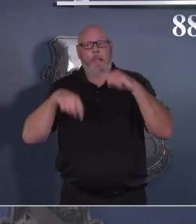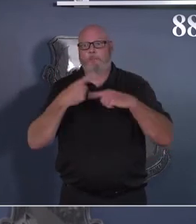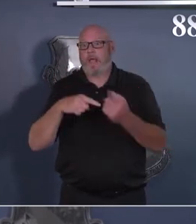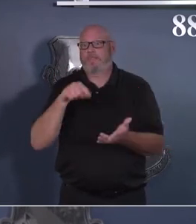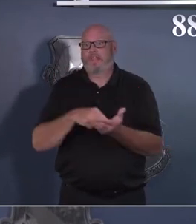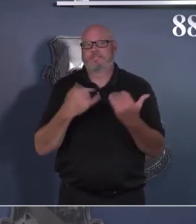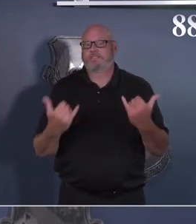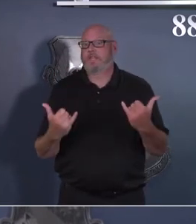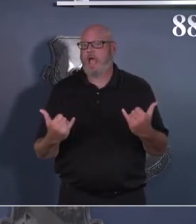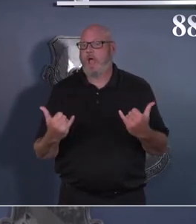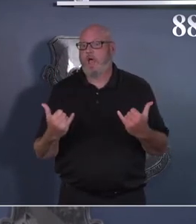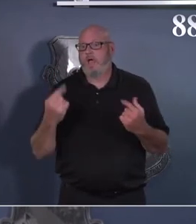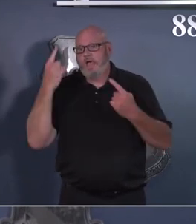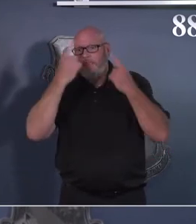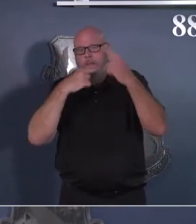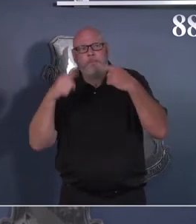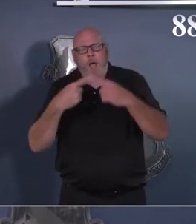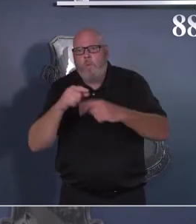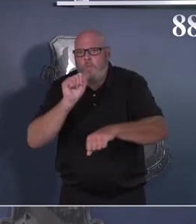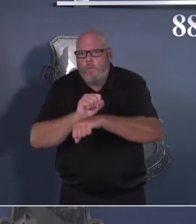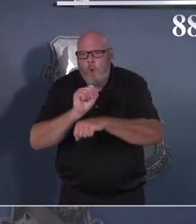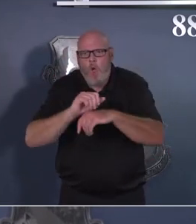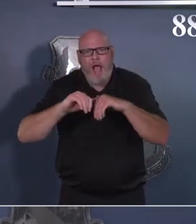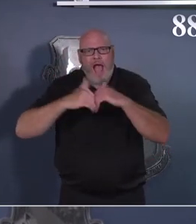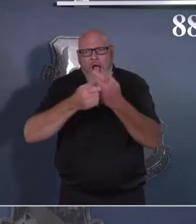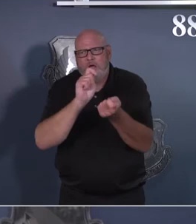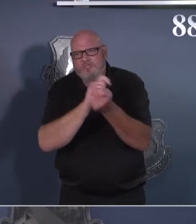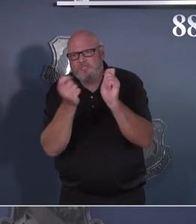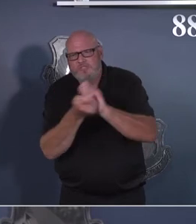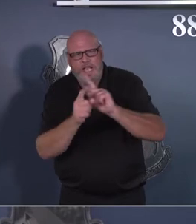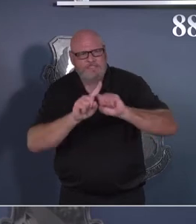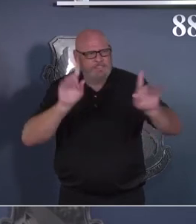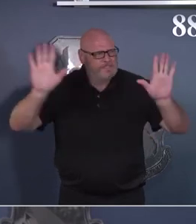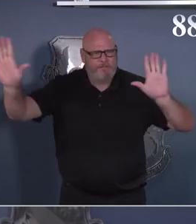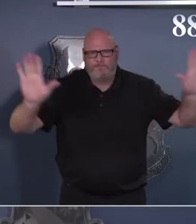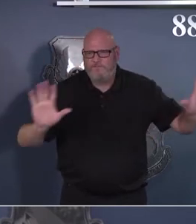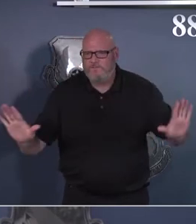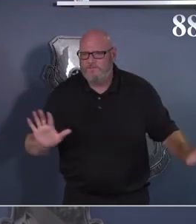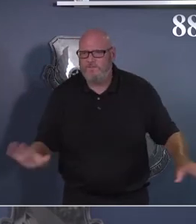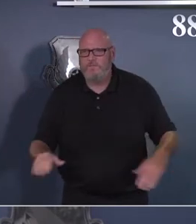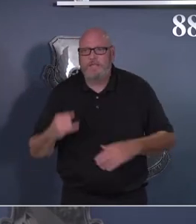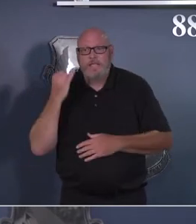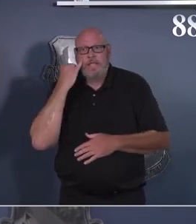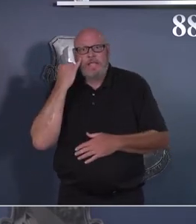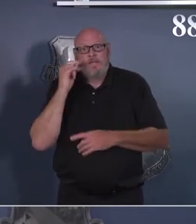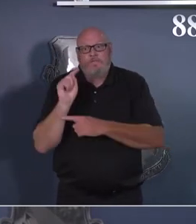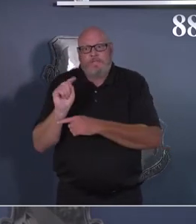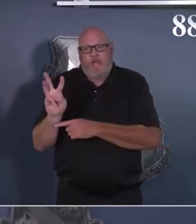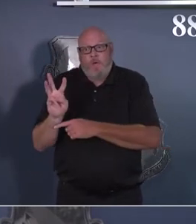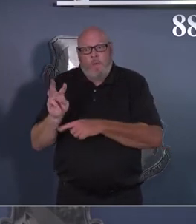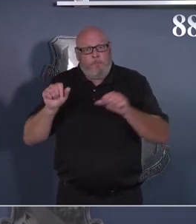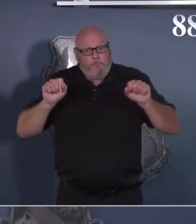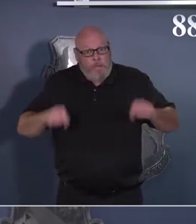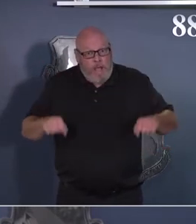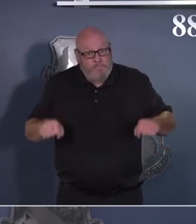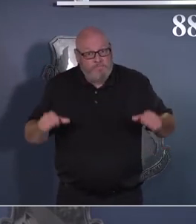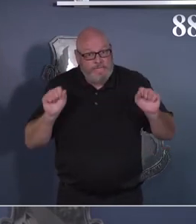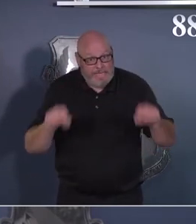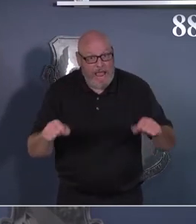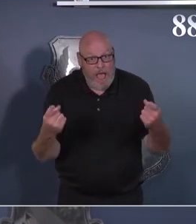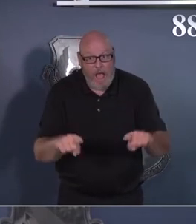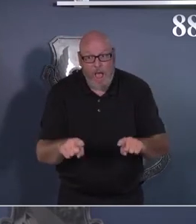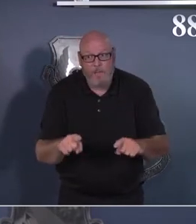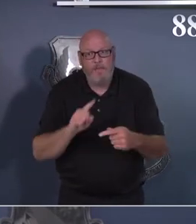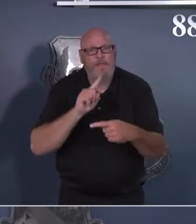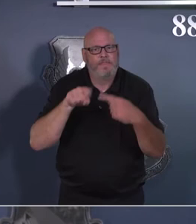And where telework is possible, and might telework be optimized here at Wright-Patterson Air Force Base?